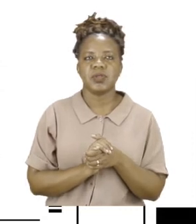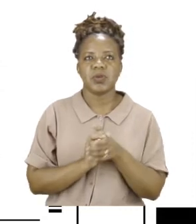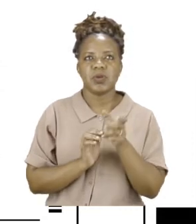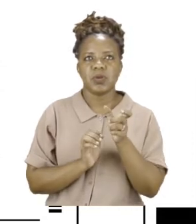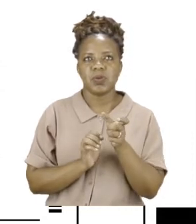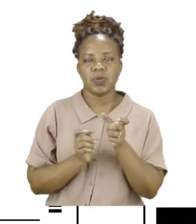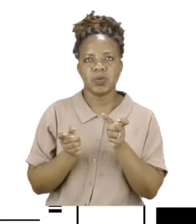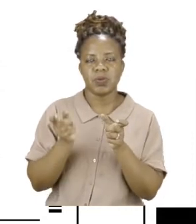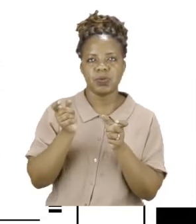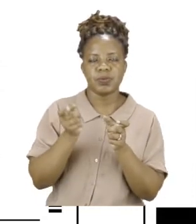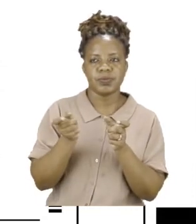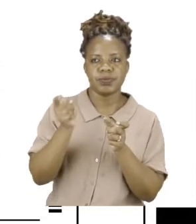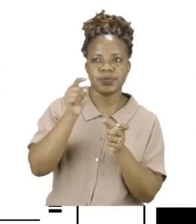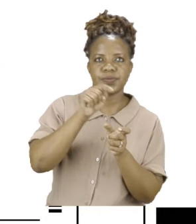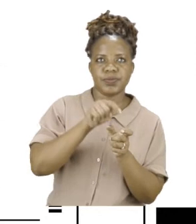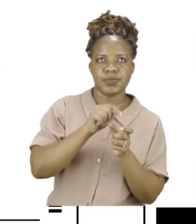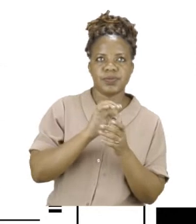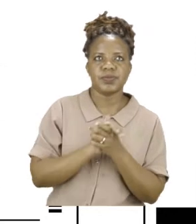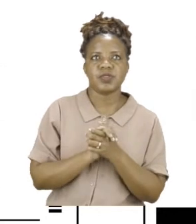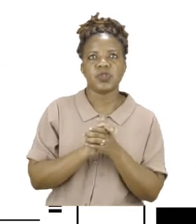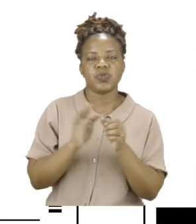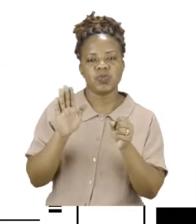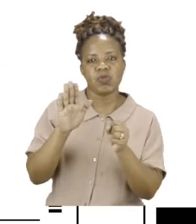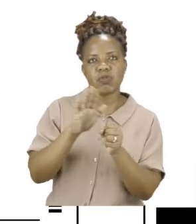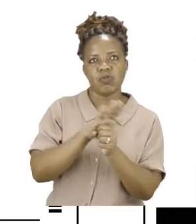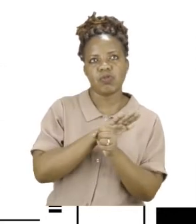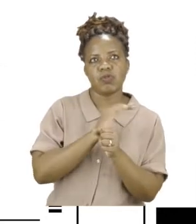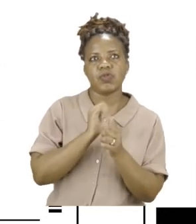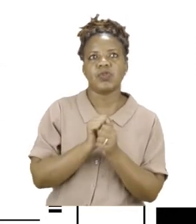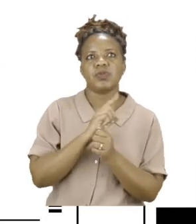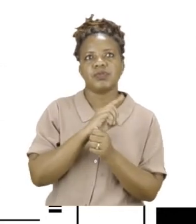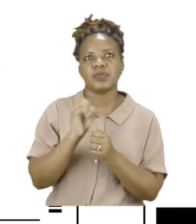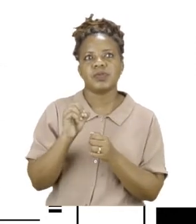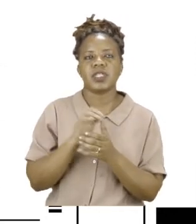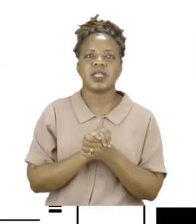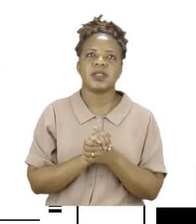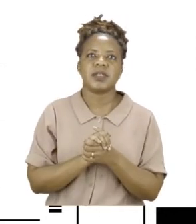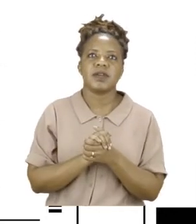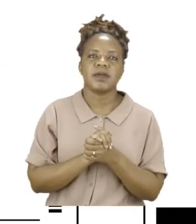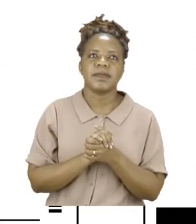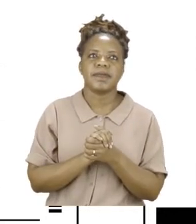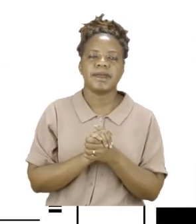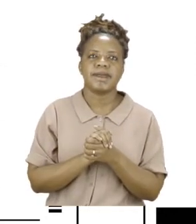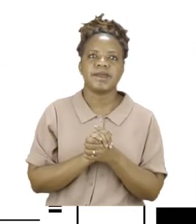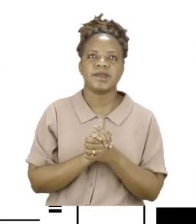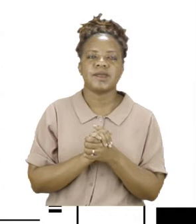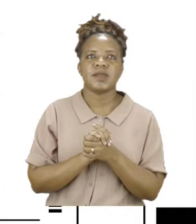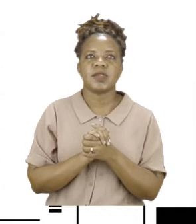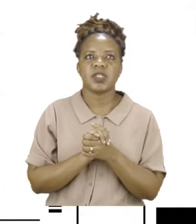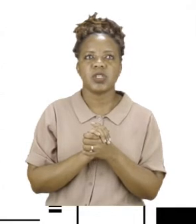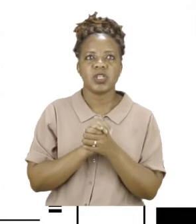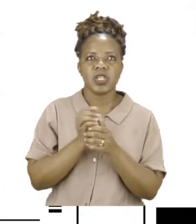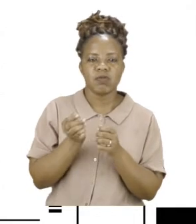giving to the other for it to be completed as 10 and then we will count how many are